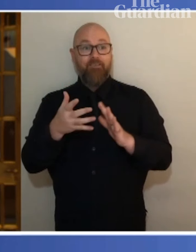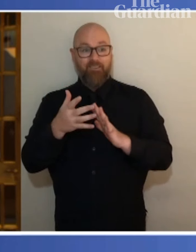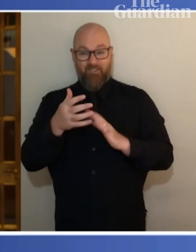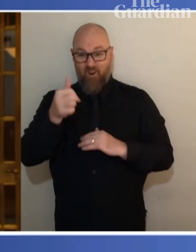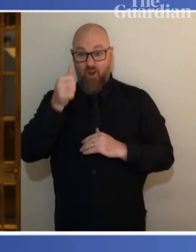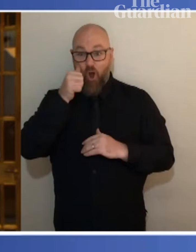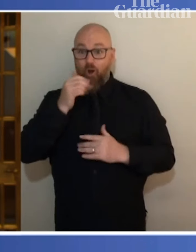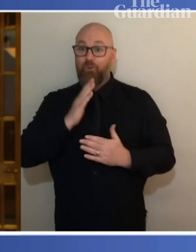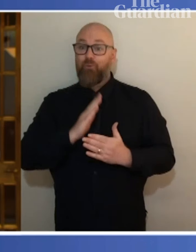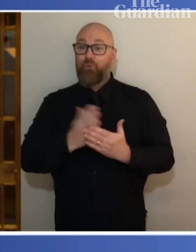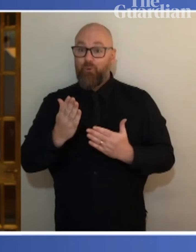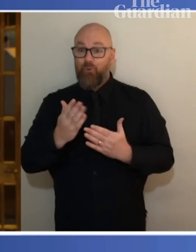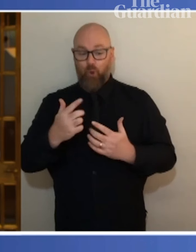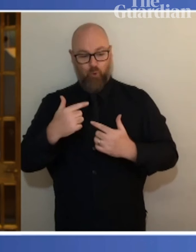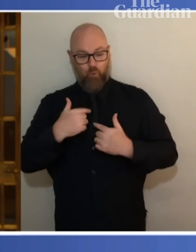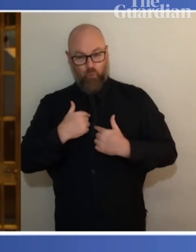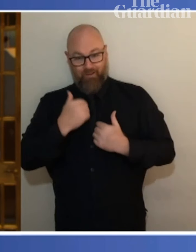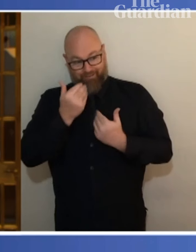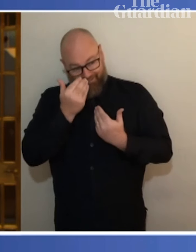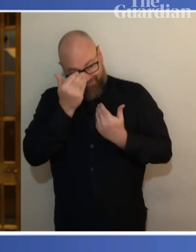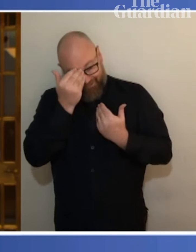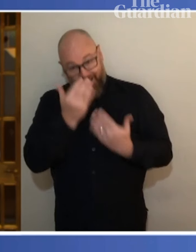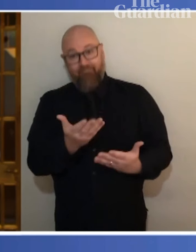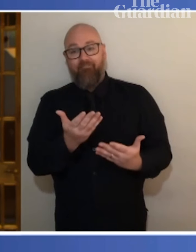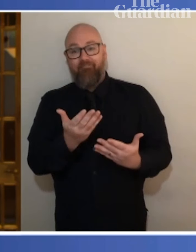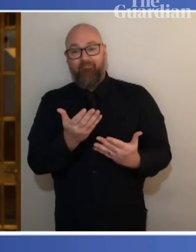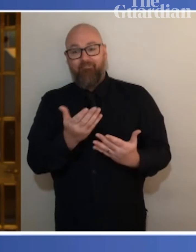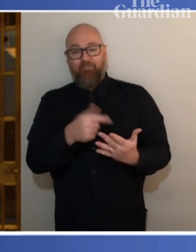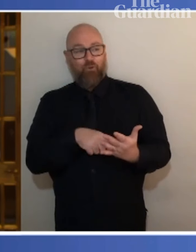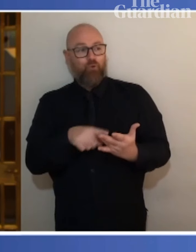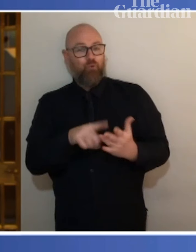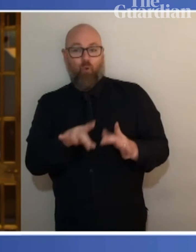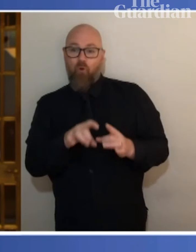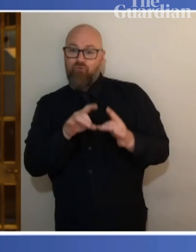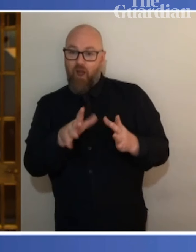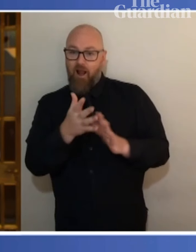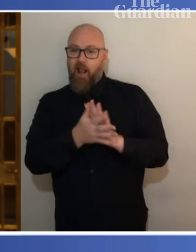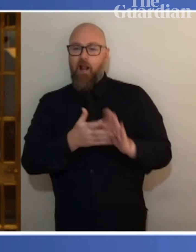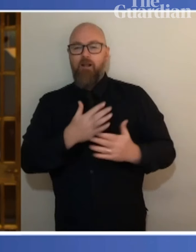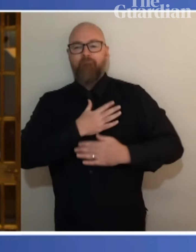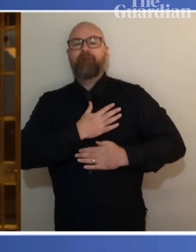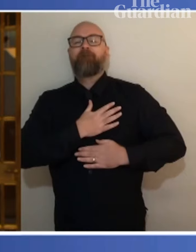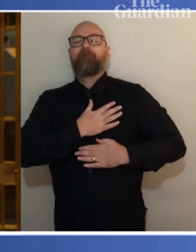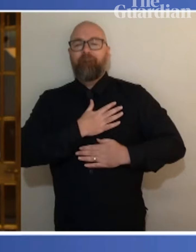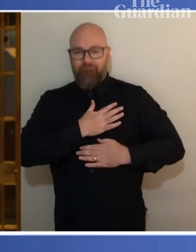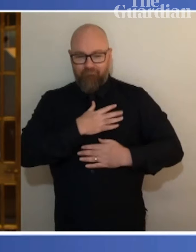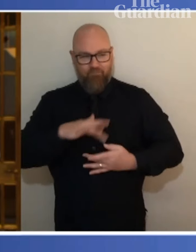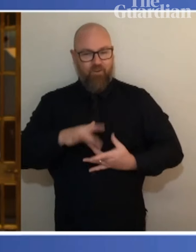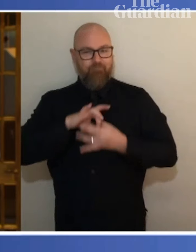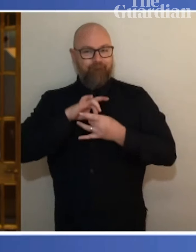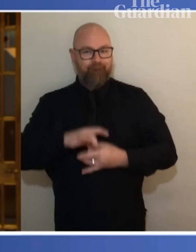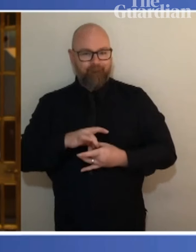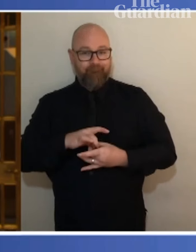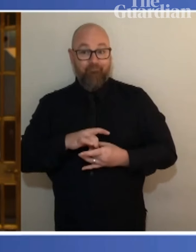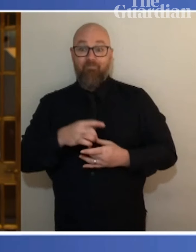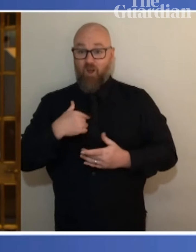with their greatest happiness and sense of purpose. That is certainly the case for me and I can think of no greater purpose, Prime Minister,